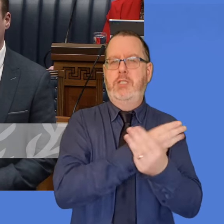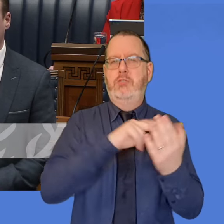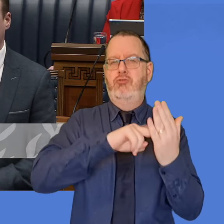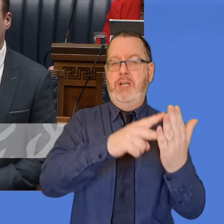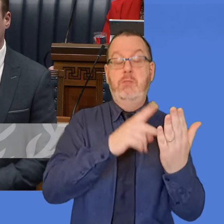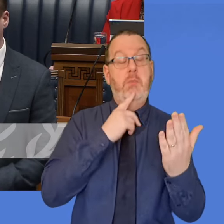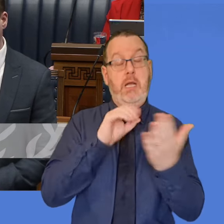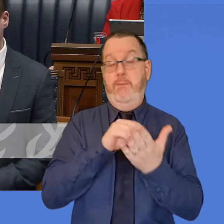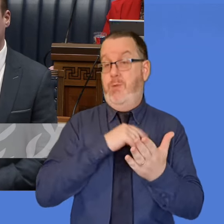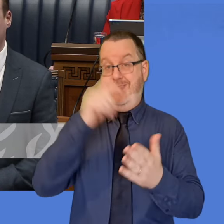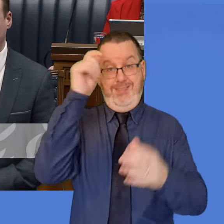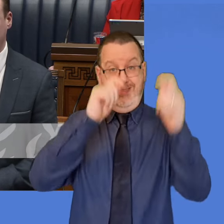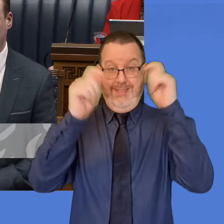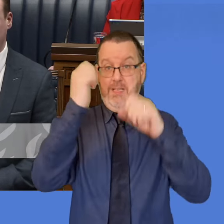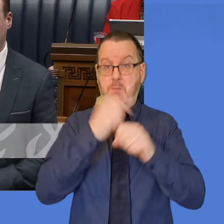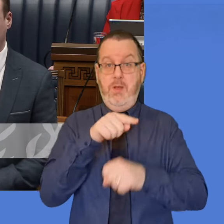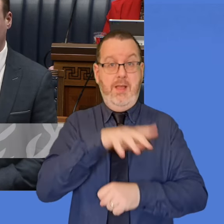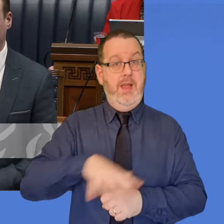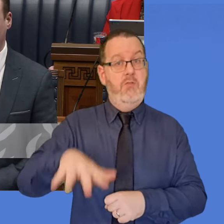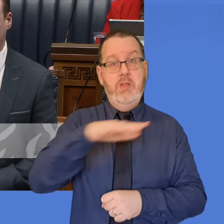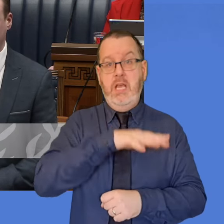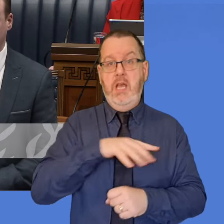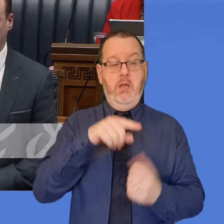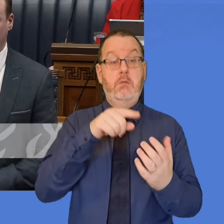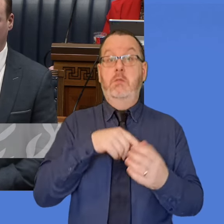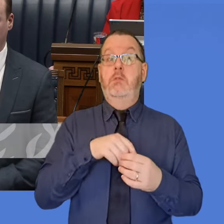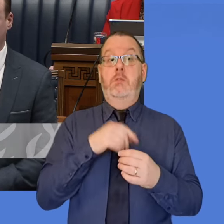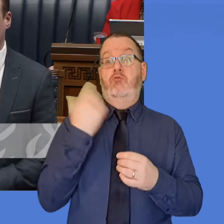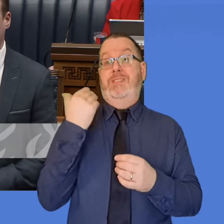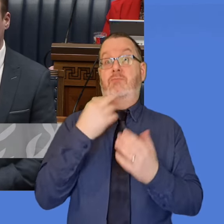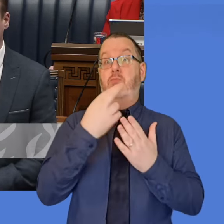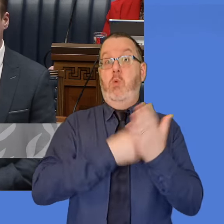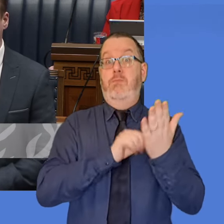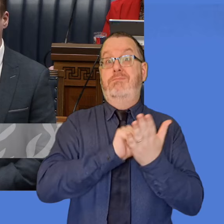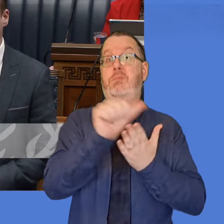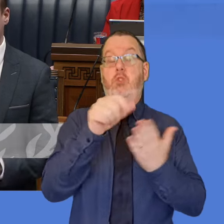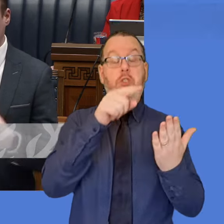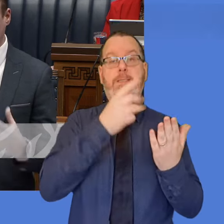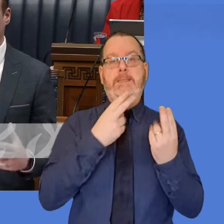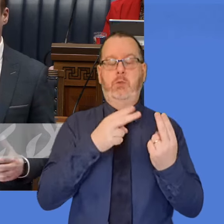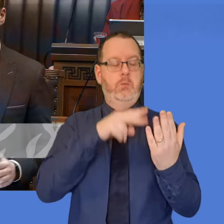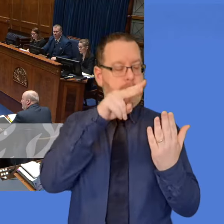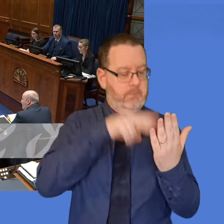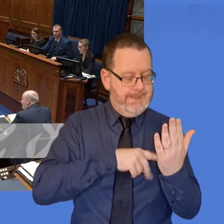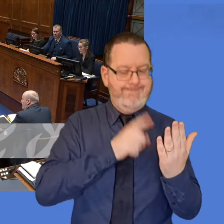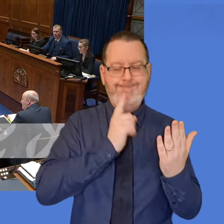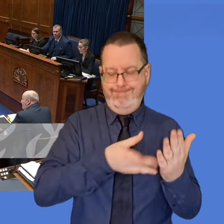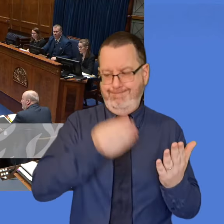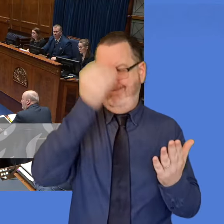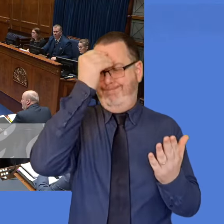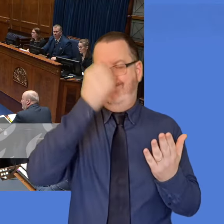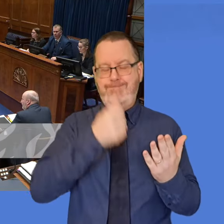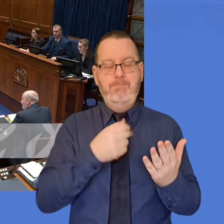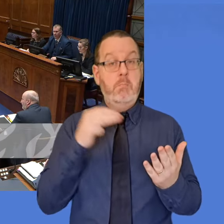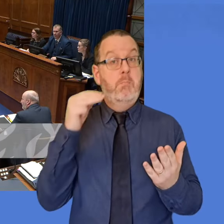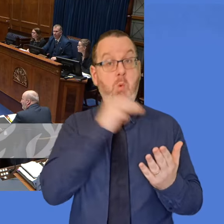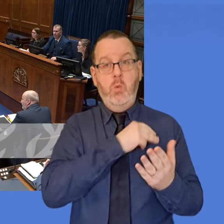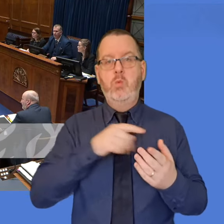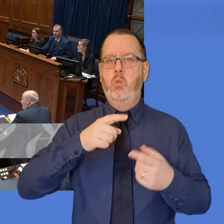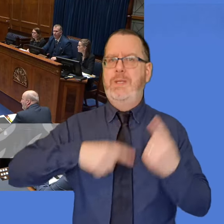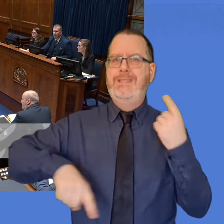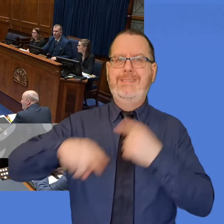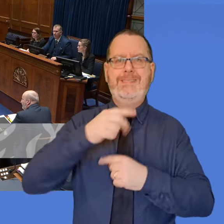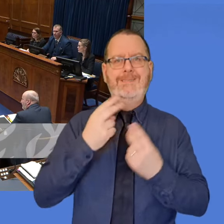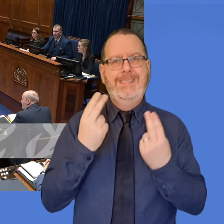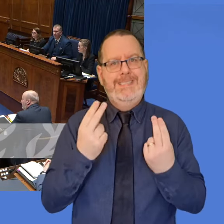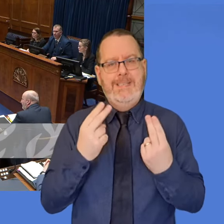the learning that can be taken from that. I think it is important that we do that and it is important that we go out and try and find a way to